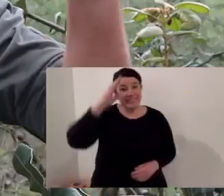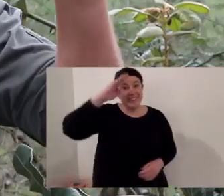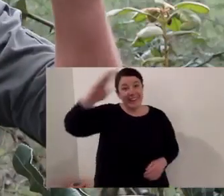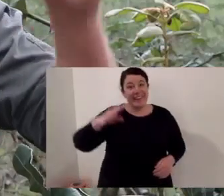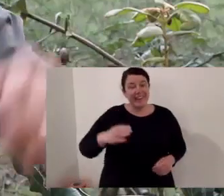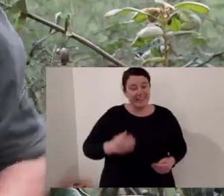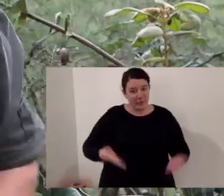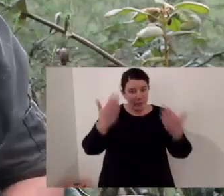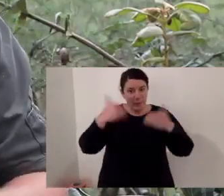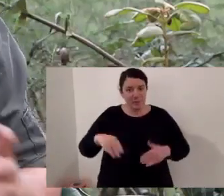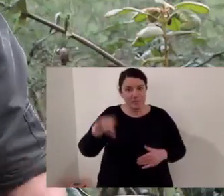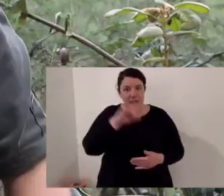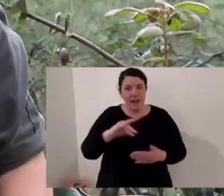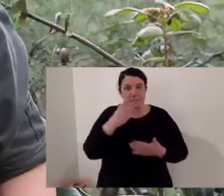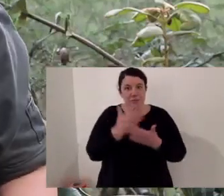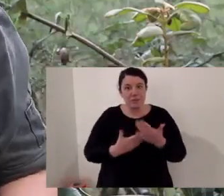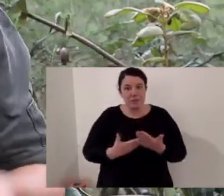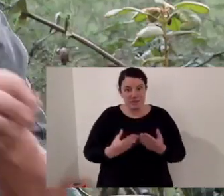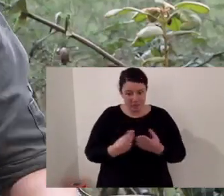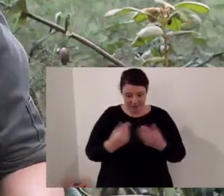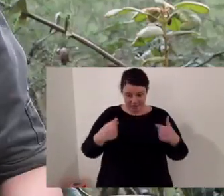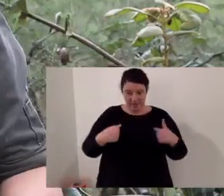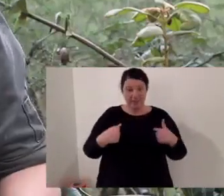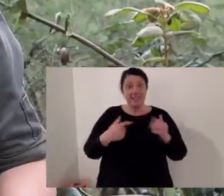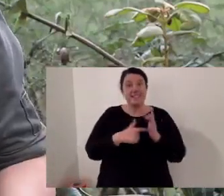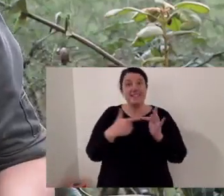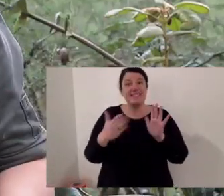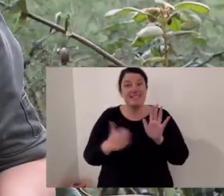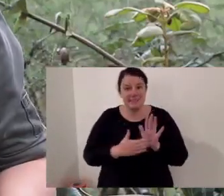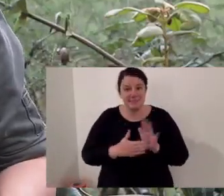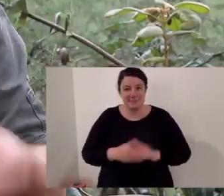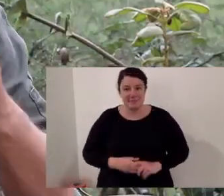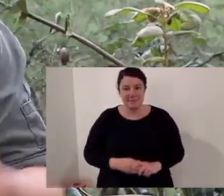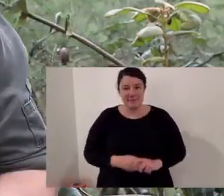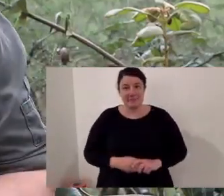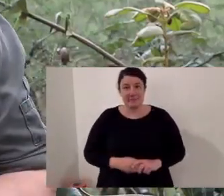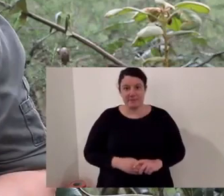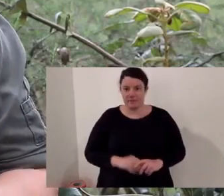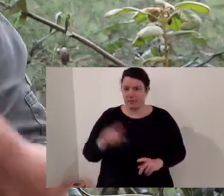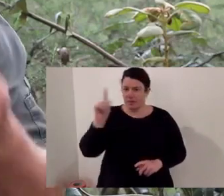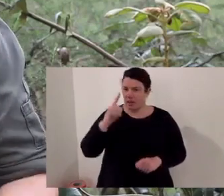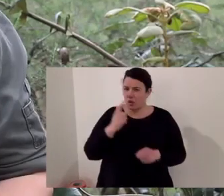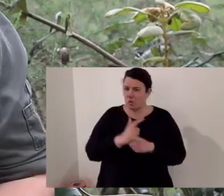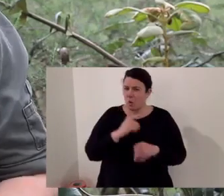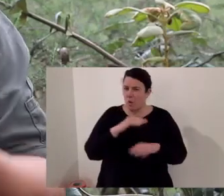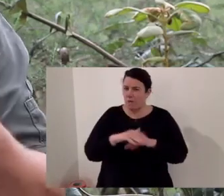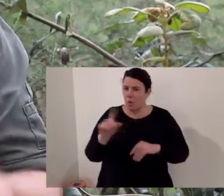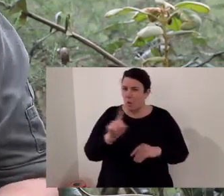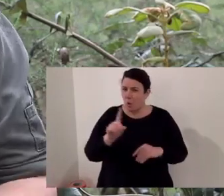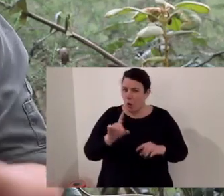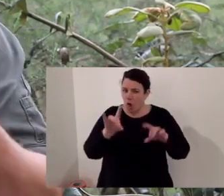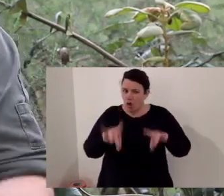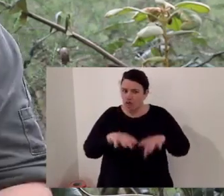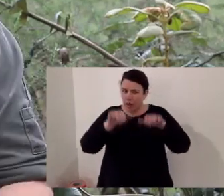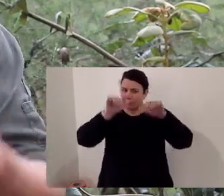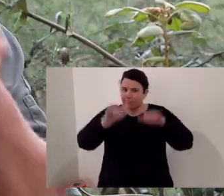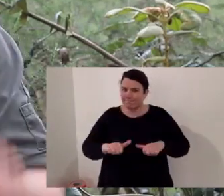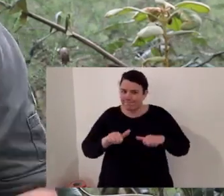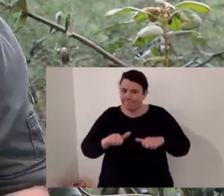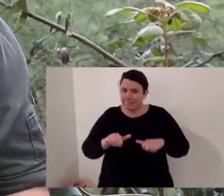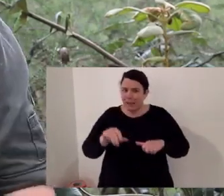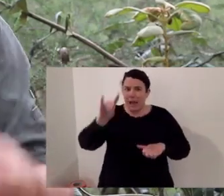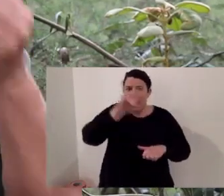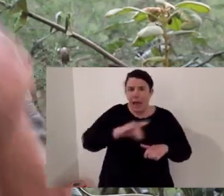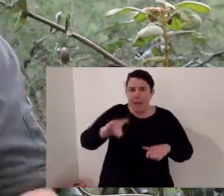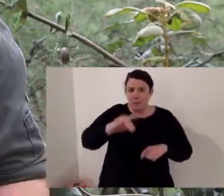G'day everyone. Welcome to Animal Tales with Tim Faulkner. That's me. Today I'm talking about Australian Terrestrial